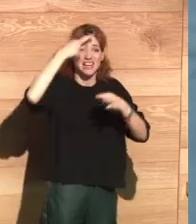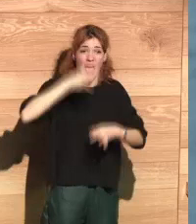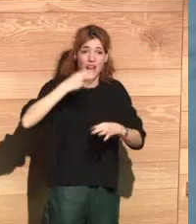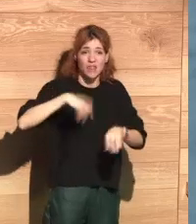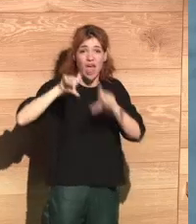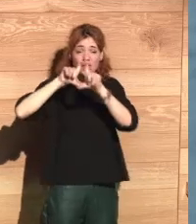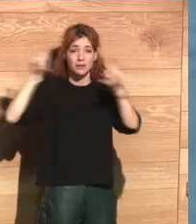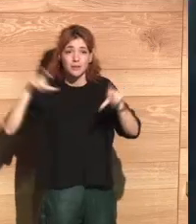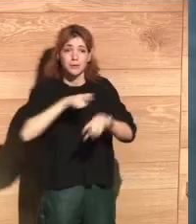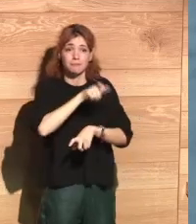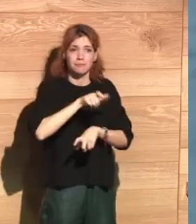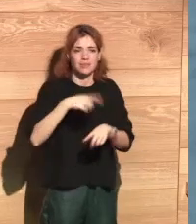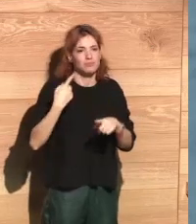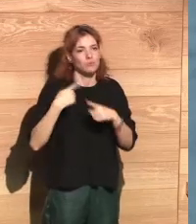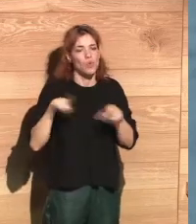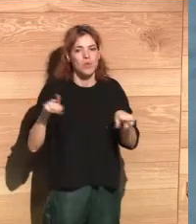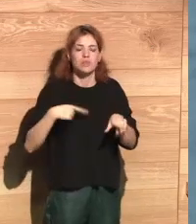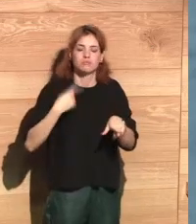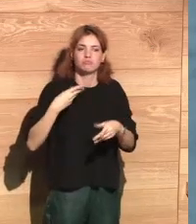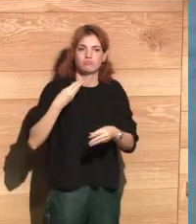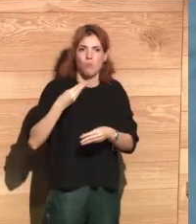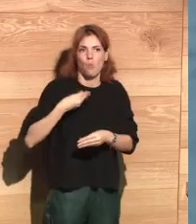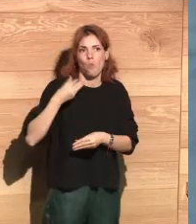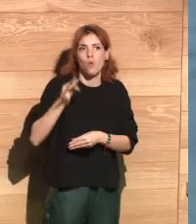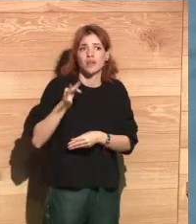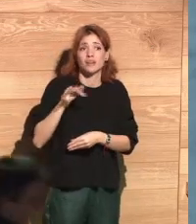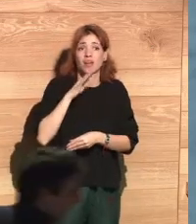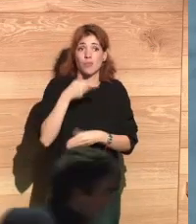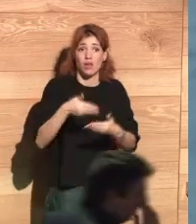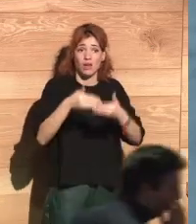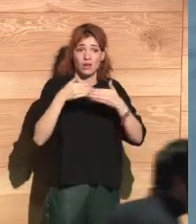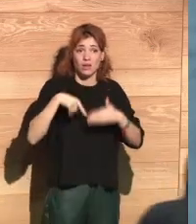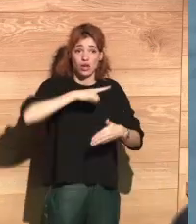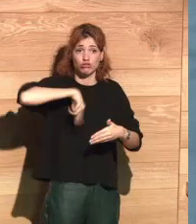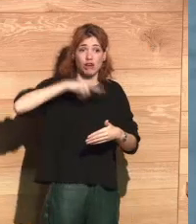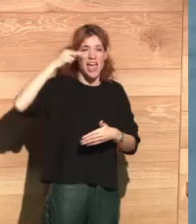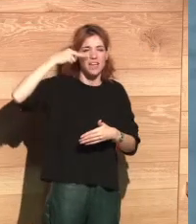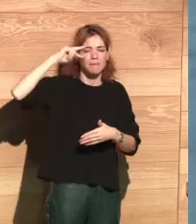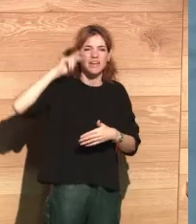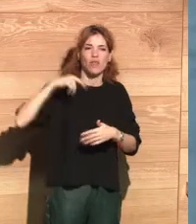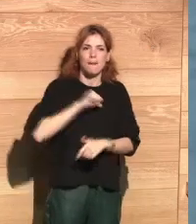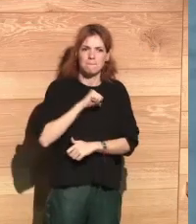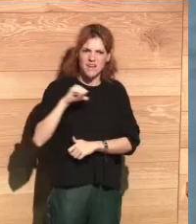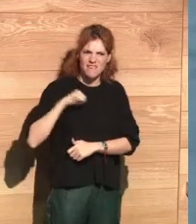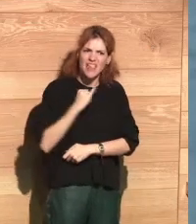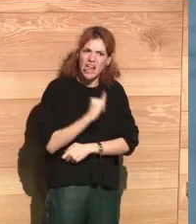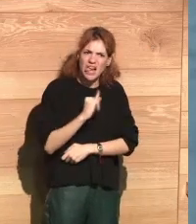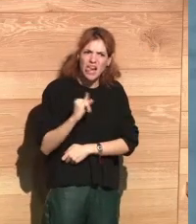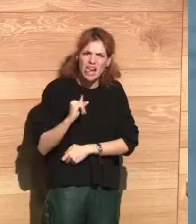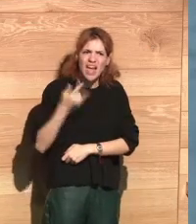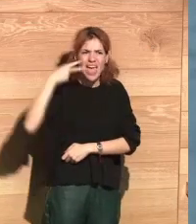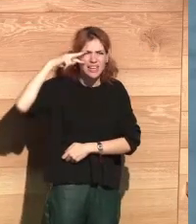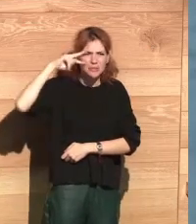from the companies is very rich. And also because we have great